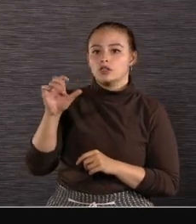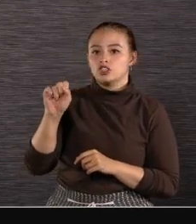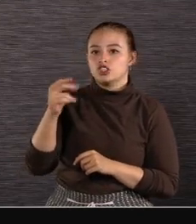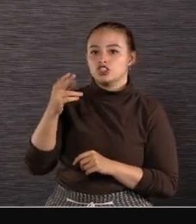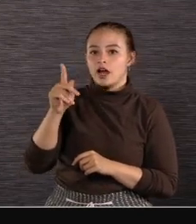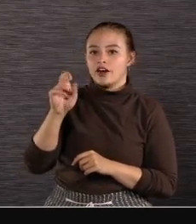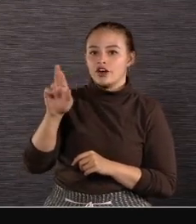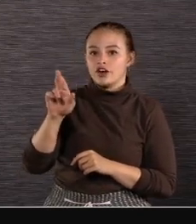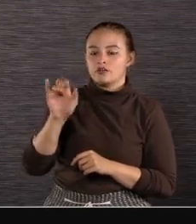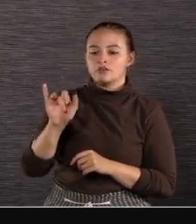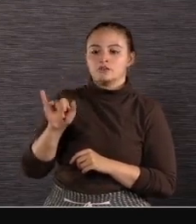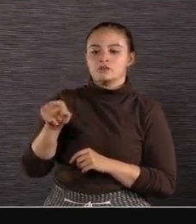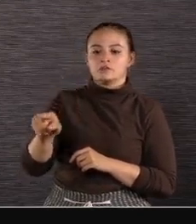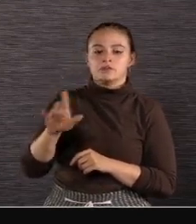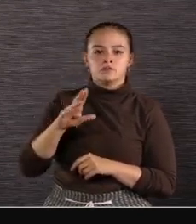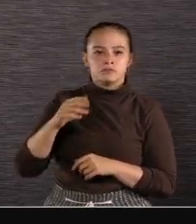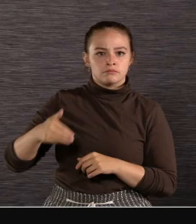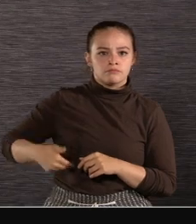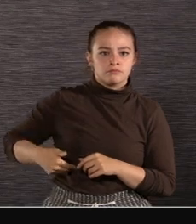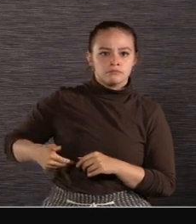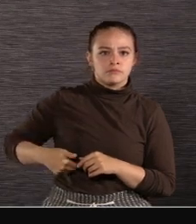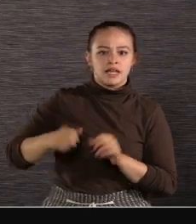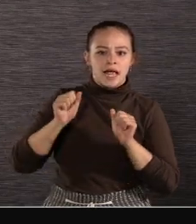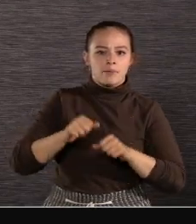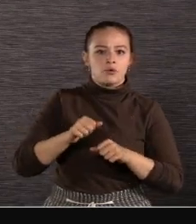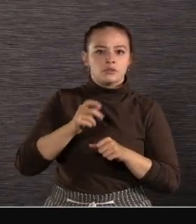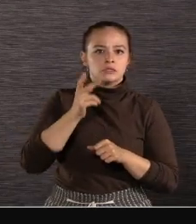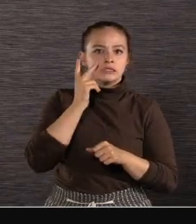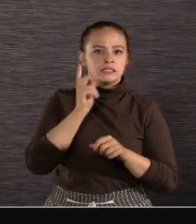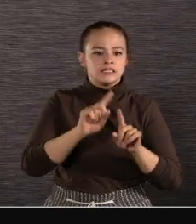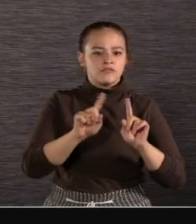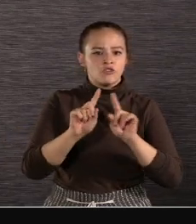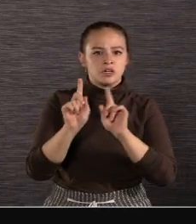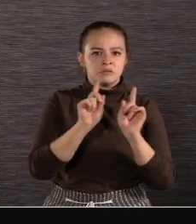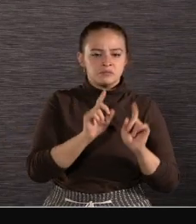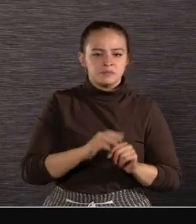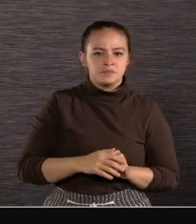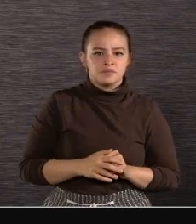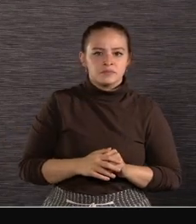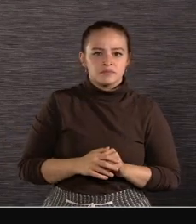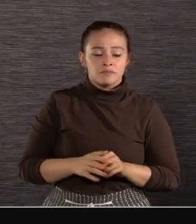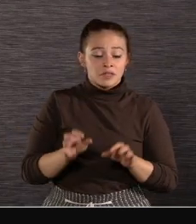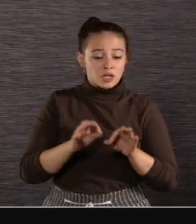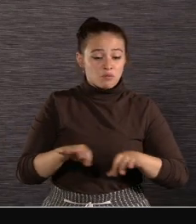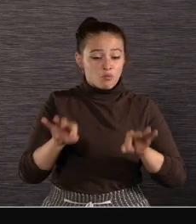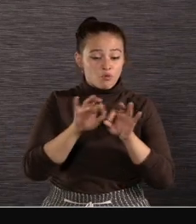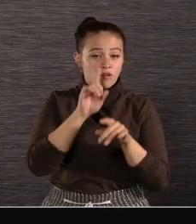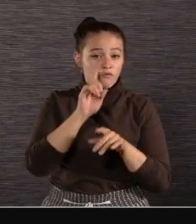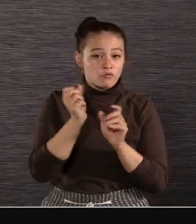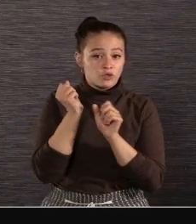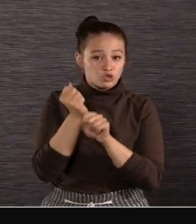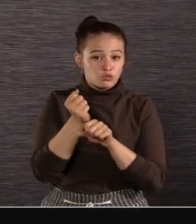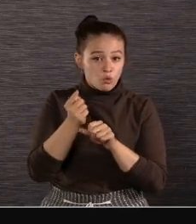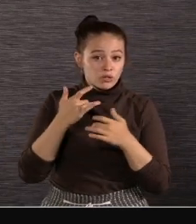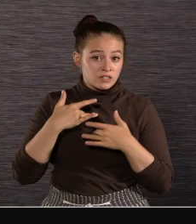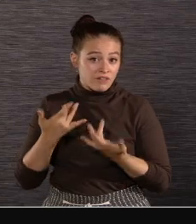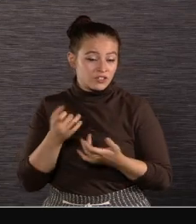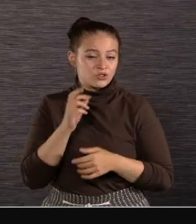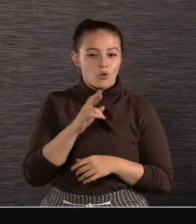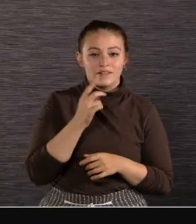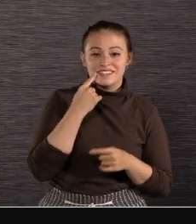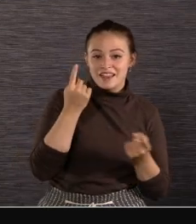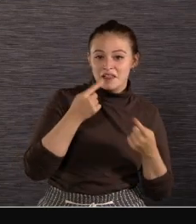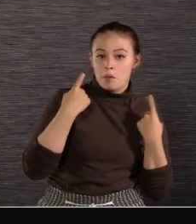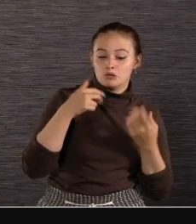Shudder is immune To flashbanding and image distortion Important considerations During sports events And when celebrities Hit the red